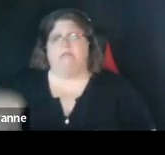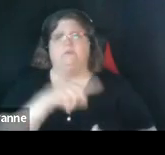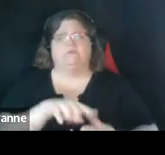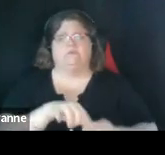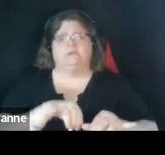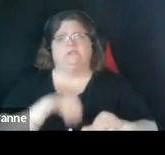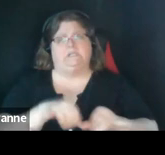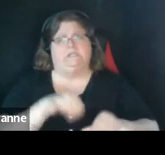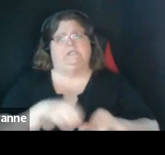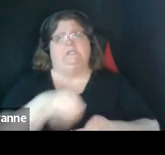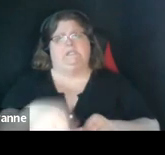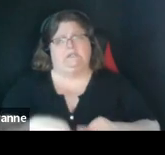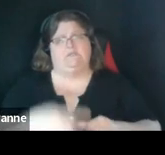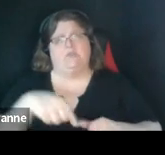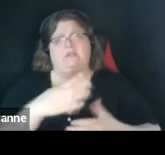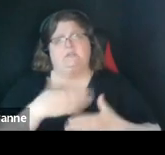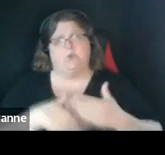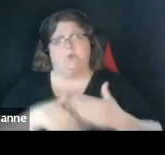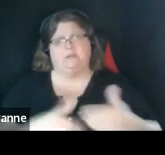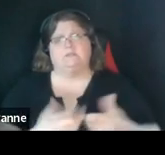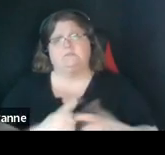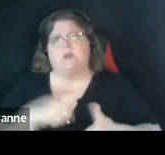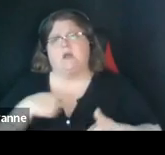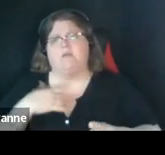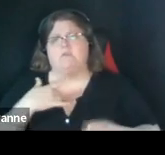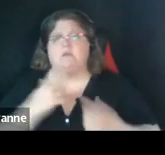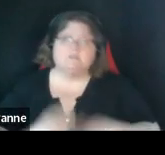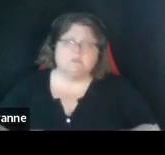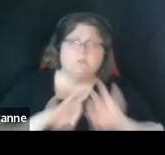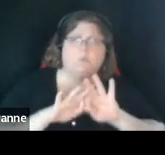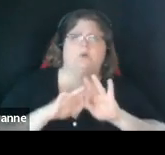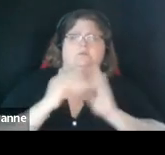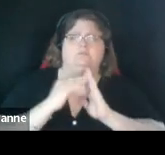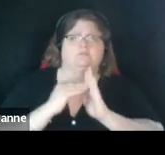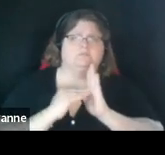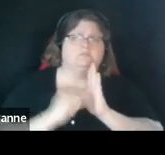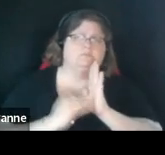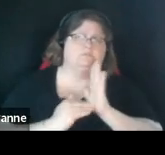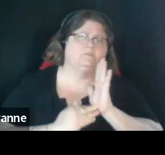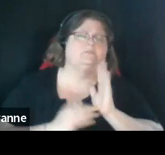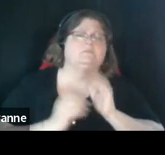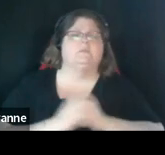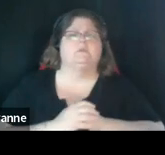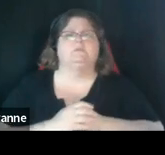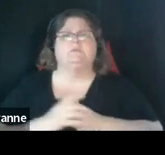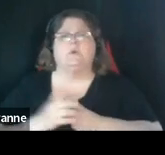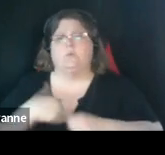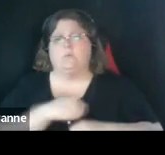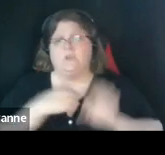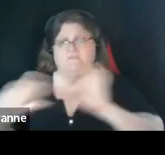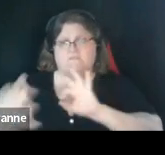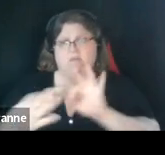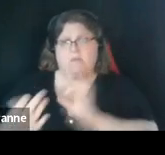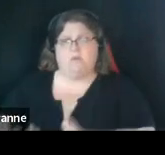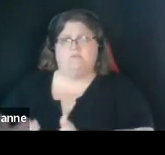us for for this long processing but i i thought it was important to go through it um we have gathered the feedback um that has